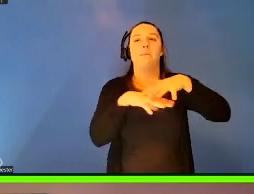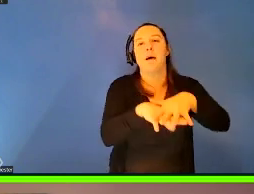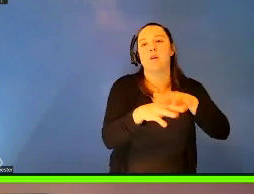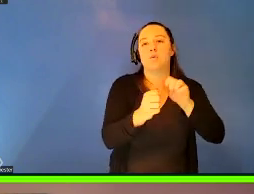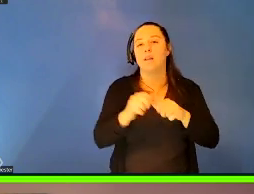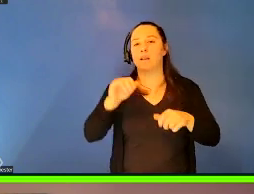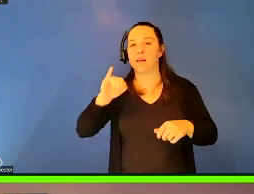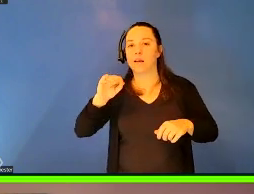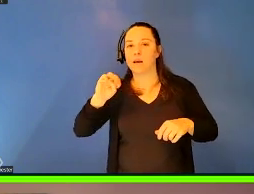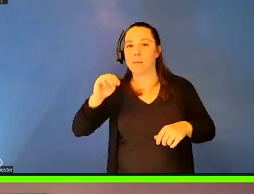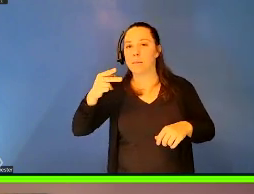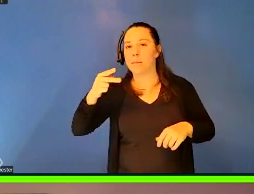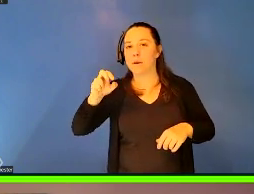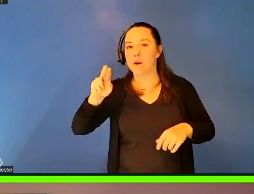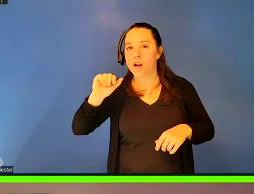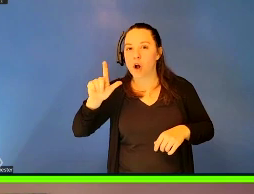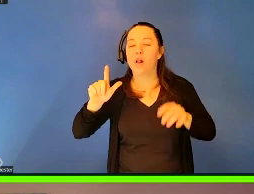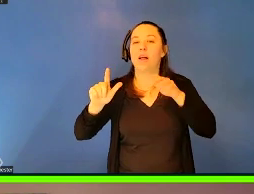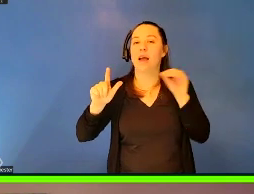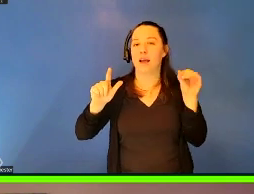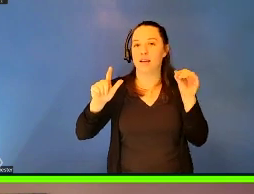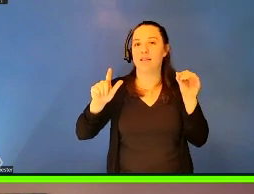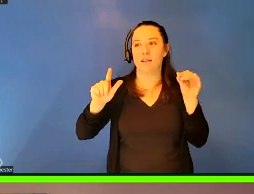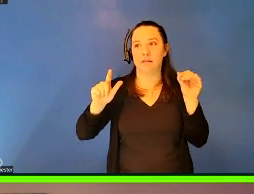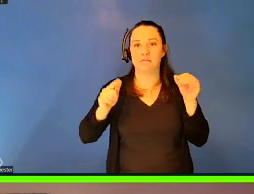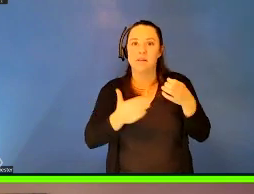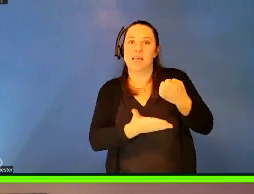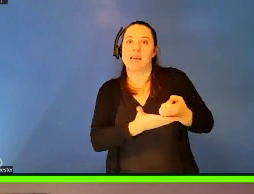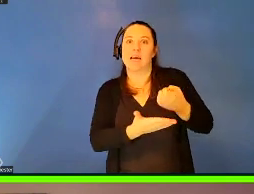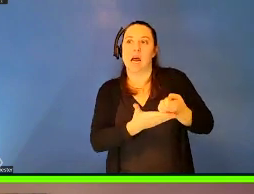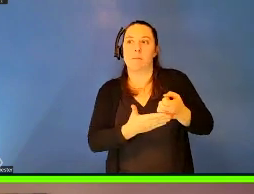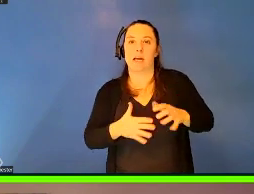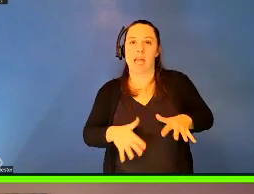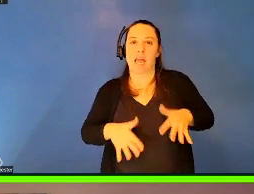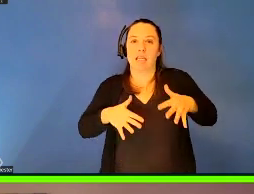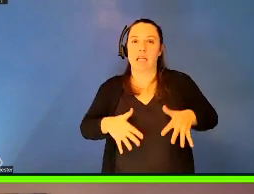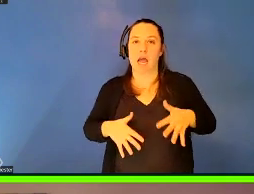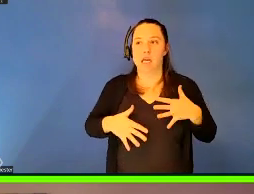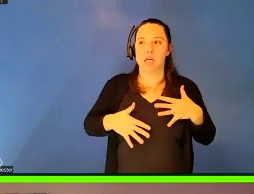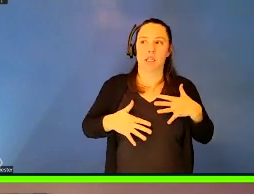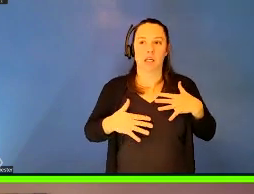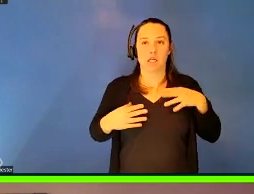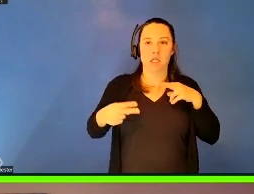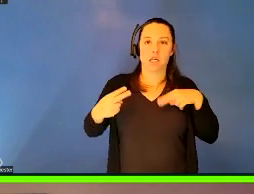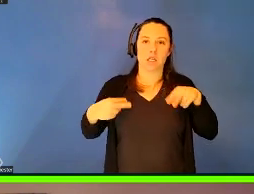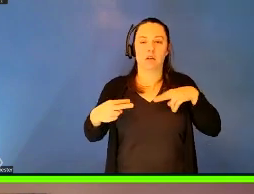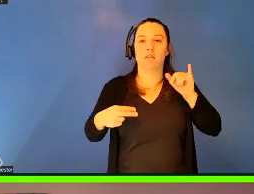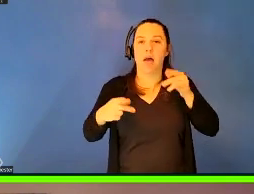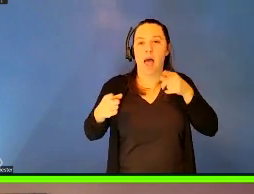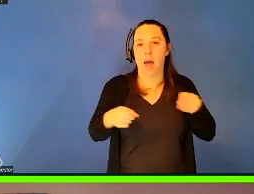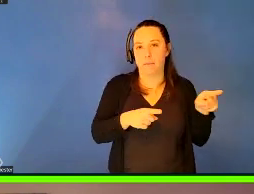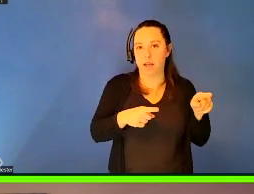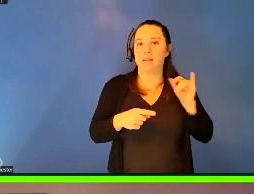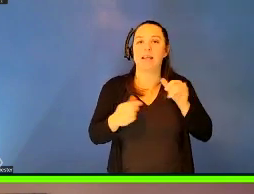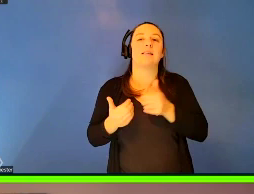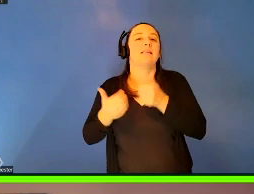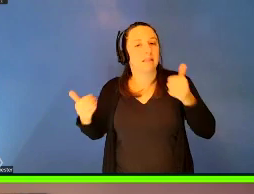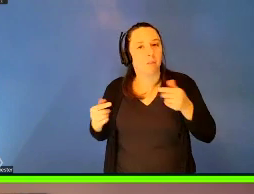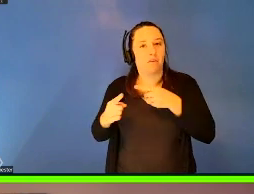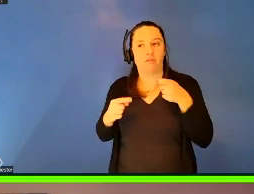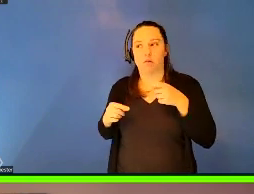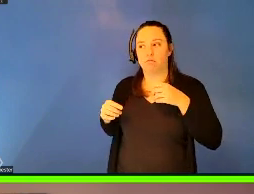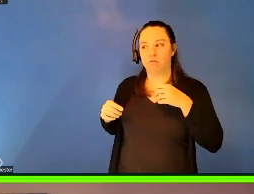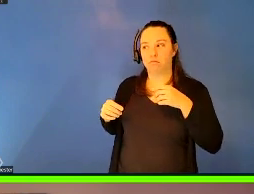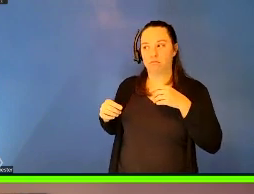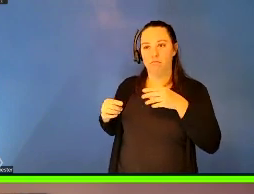imperial and also broadly, uh, economic anxieties, um, that, that exists separate from that xenophobia. Thank you so much for the